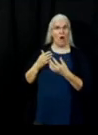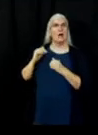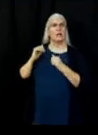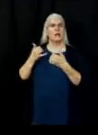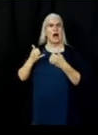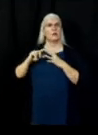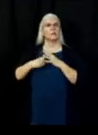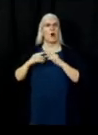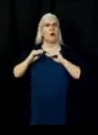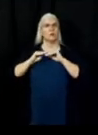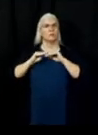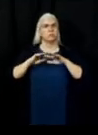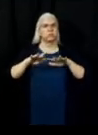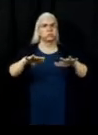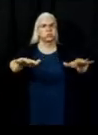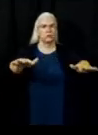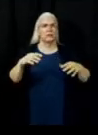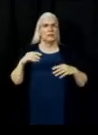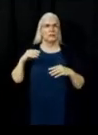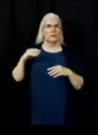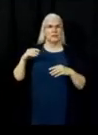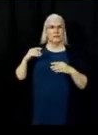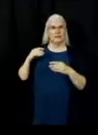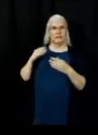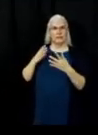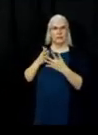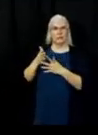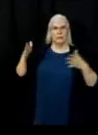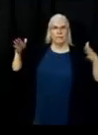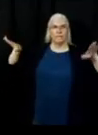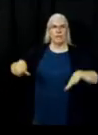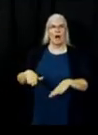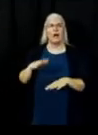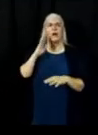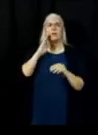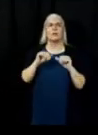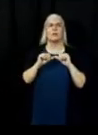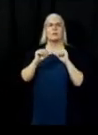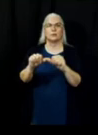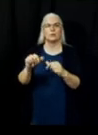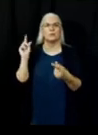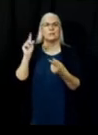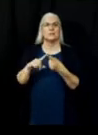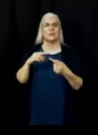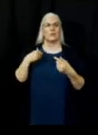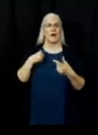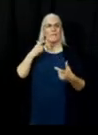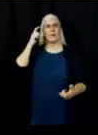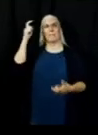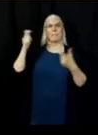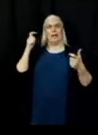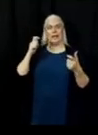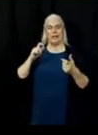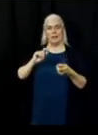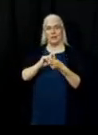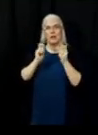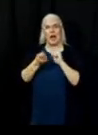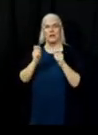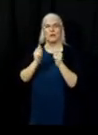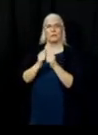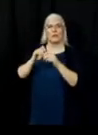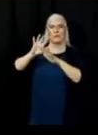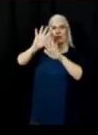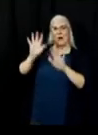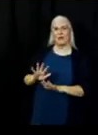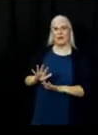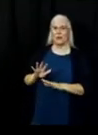pattern is going to continue until we get some big change in some of the overall general wind conditions. So the smoke you're